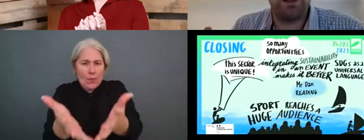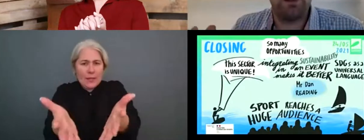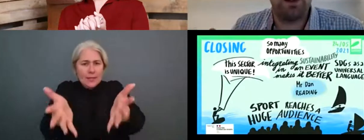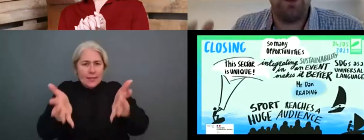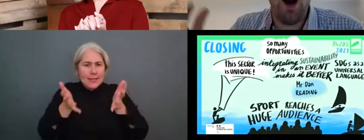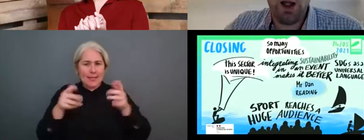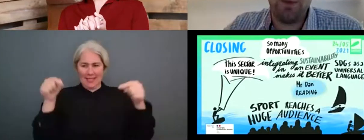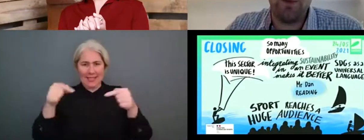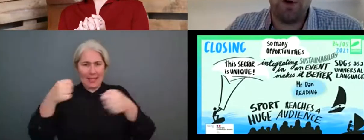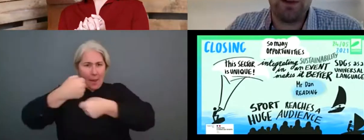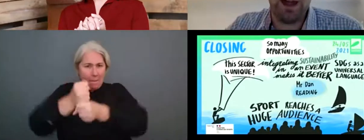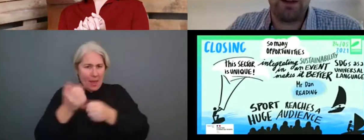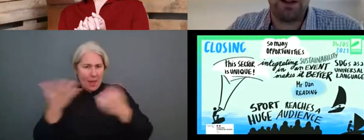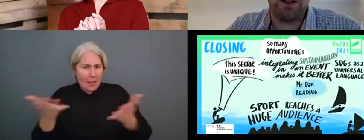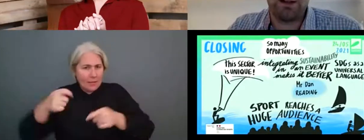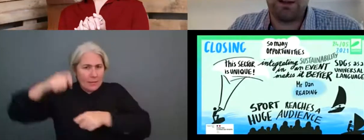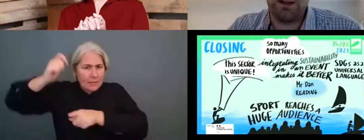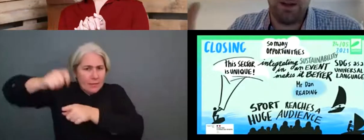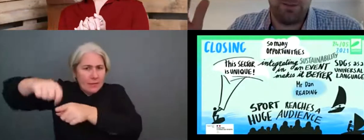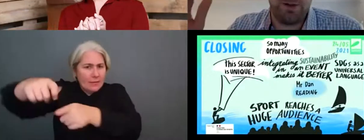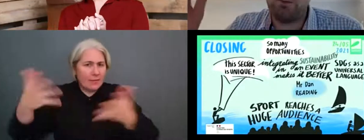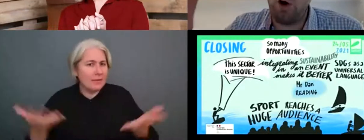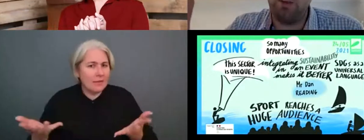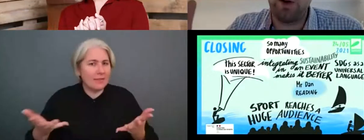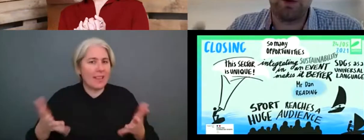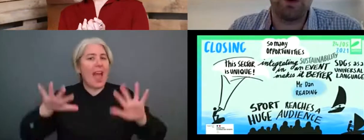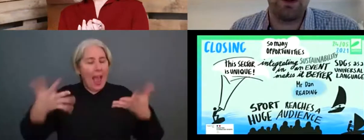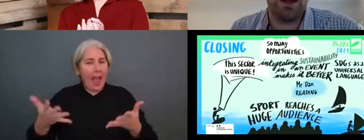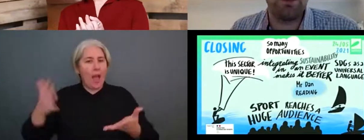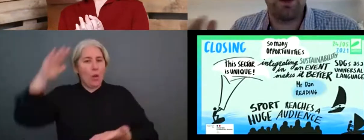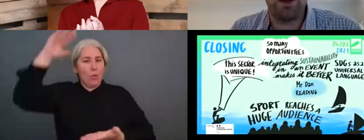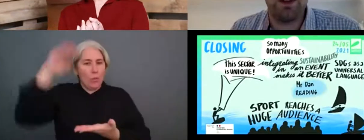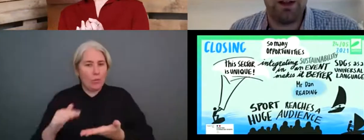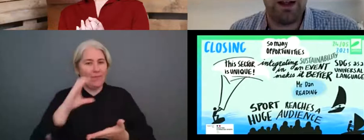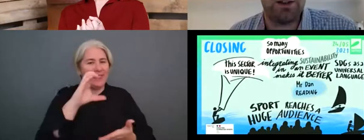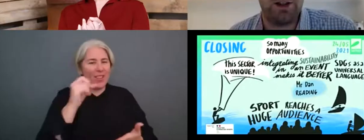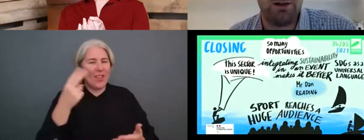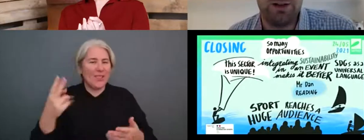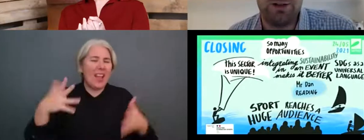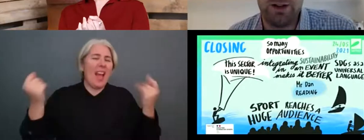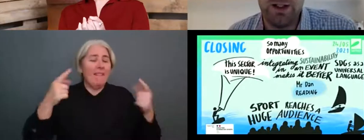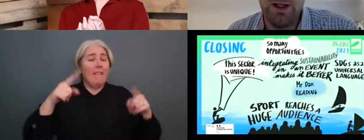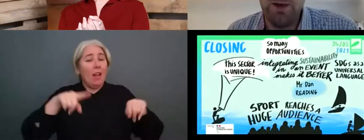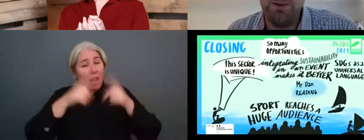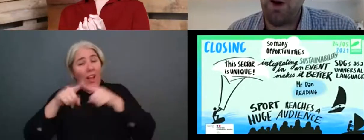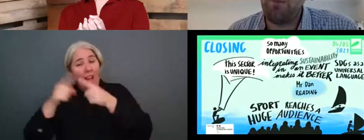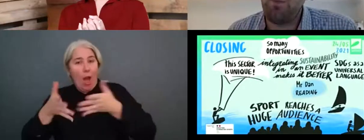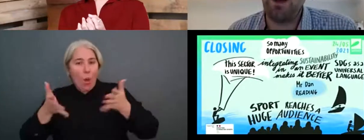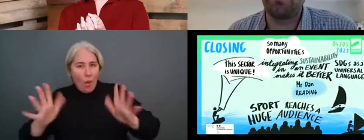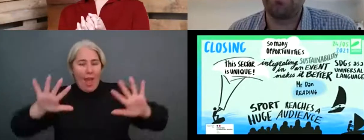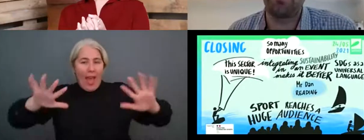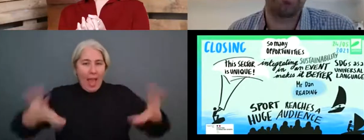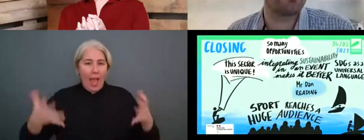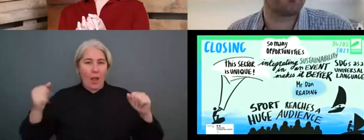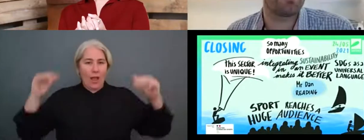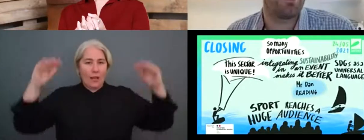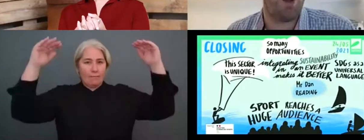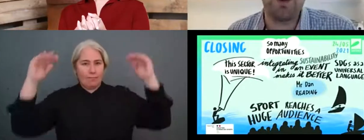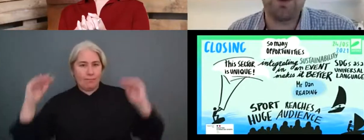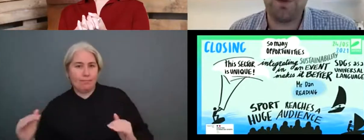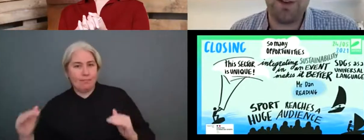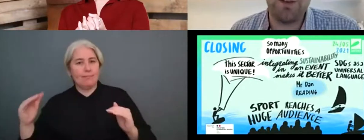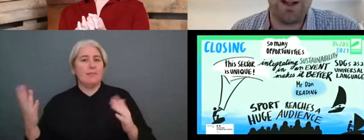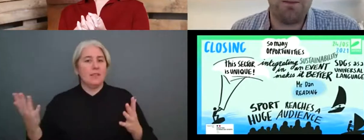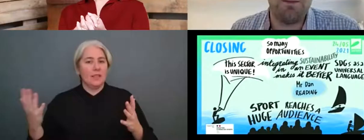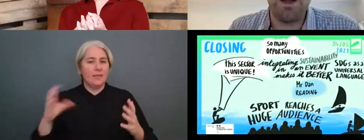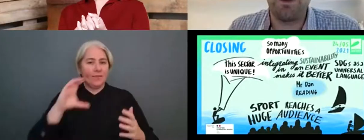great to see the kind of high performance athletes, become role models and influence the next generation. But when somebody is looking at